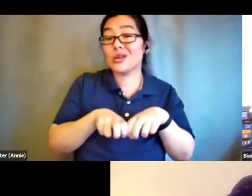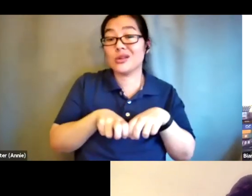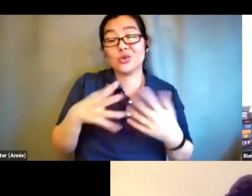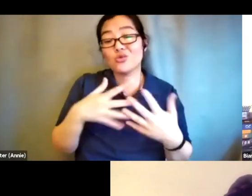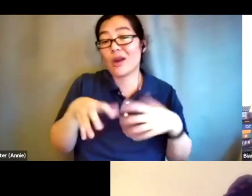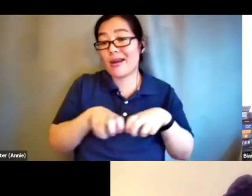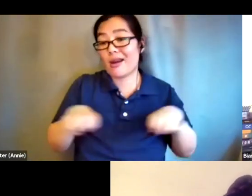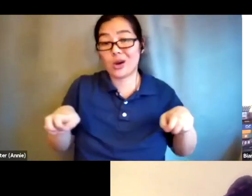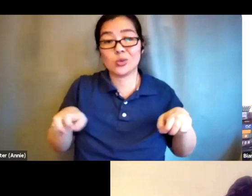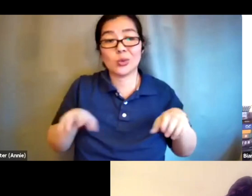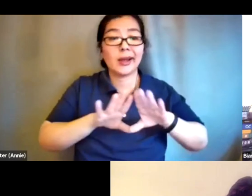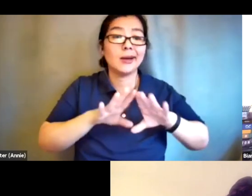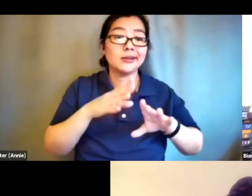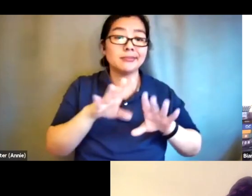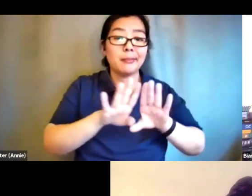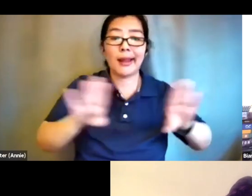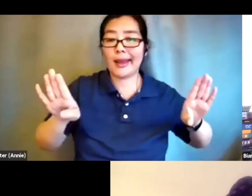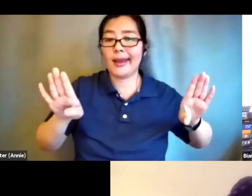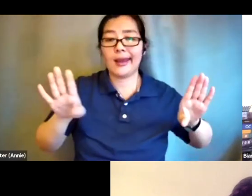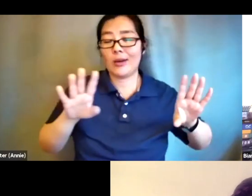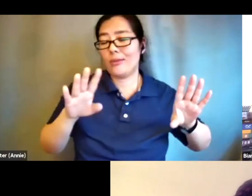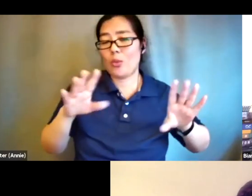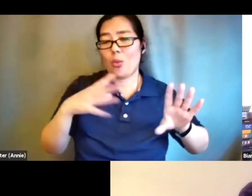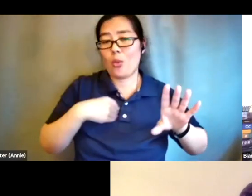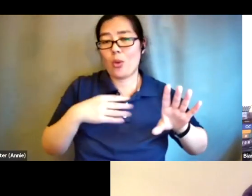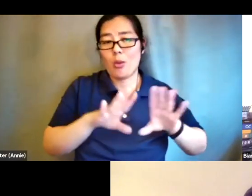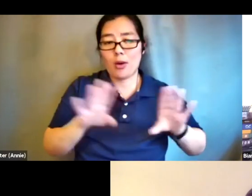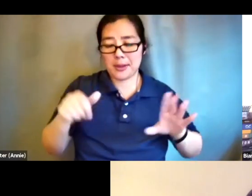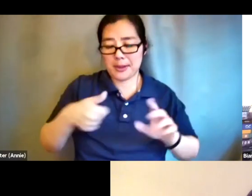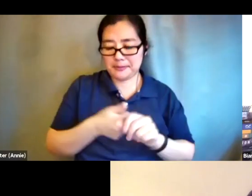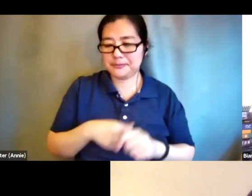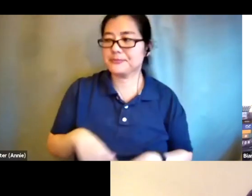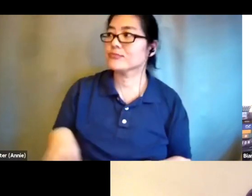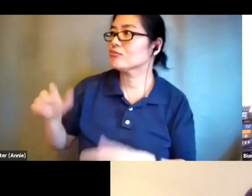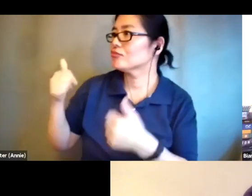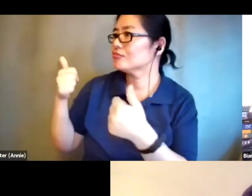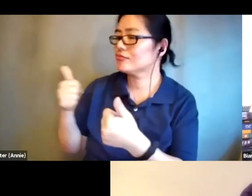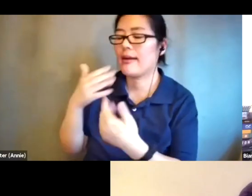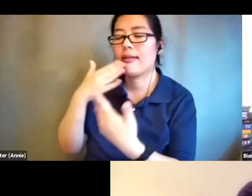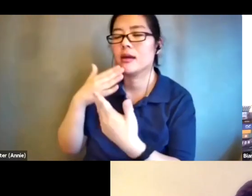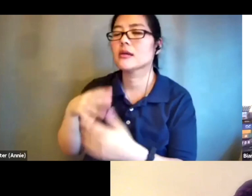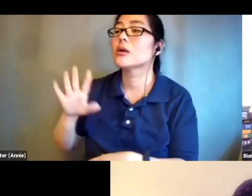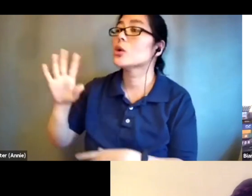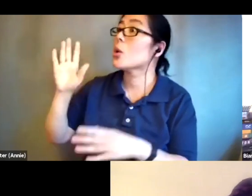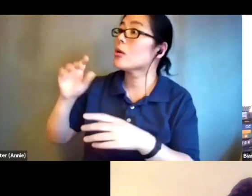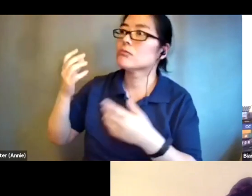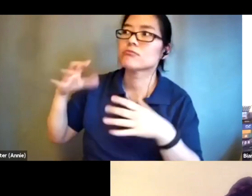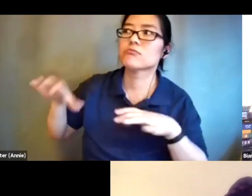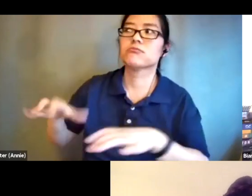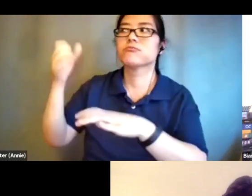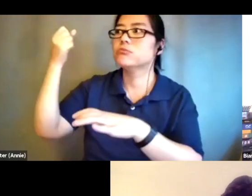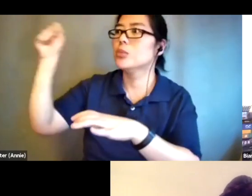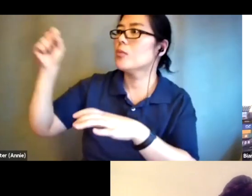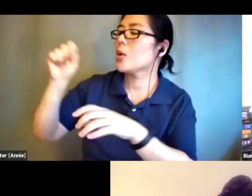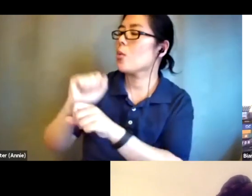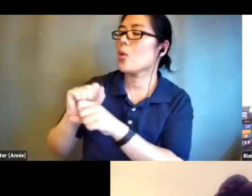great india your movement work focuses on eliminating isolation and could you